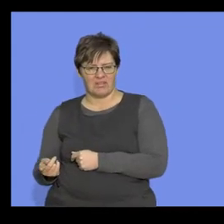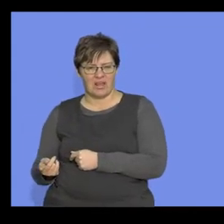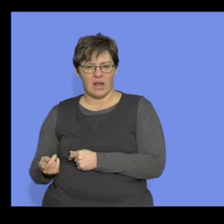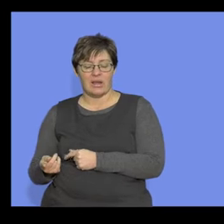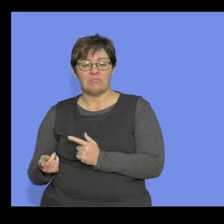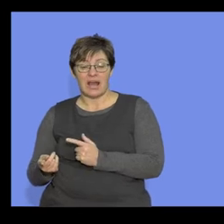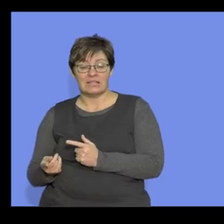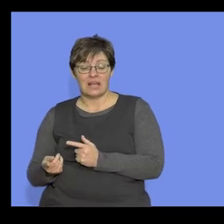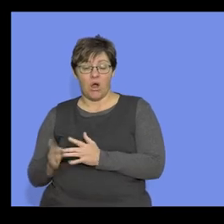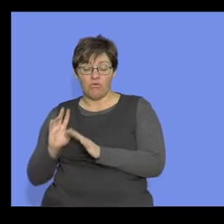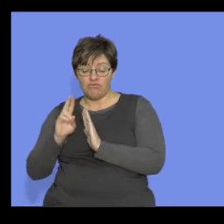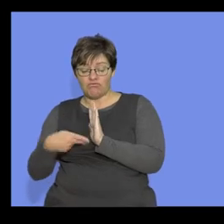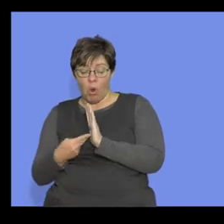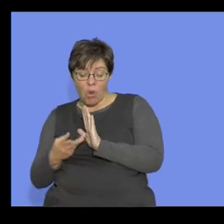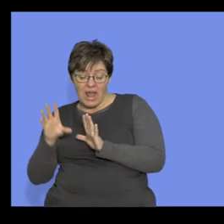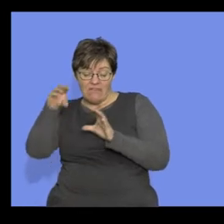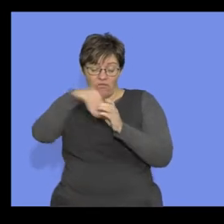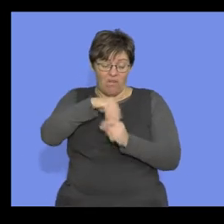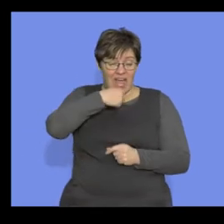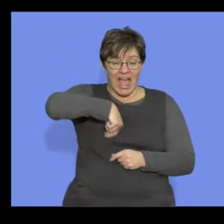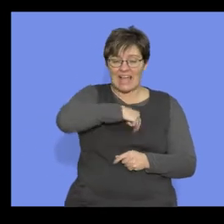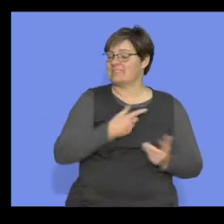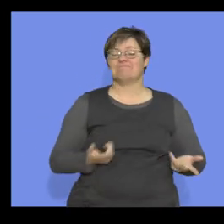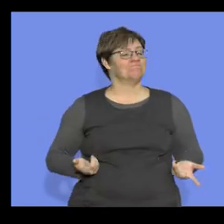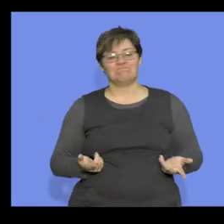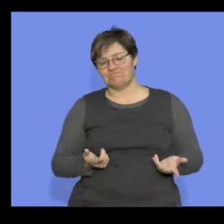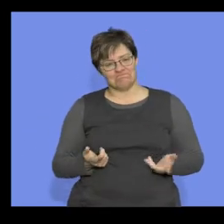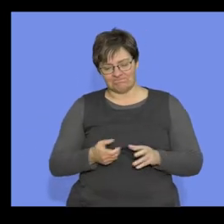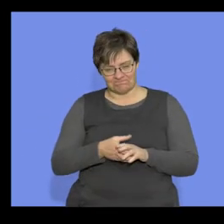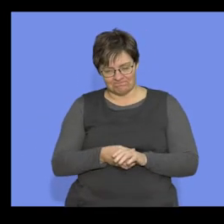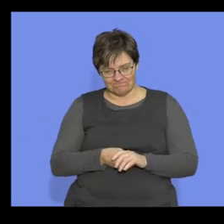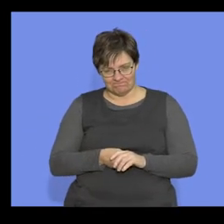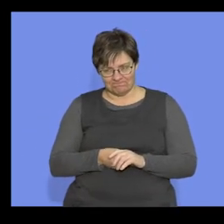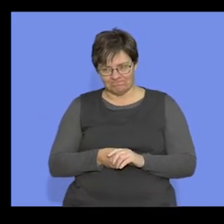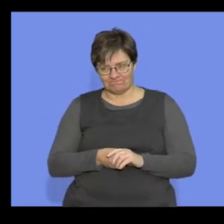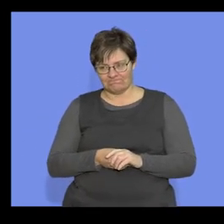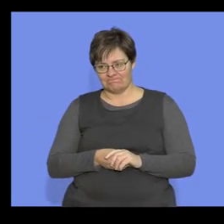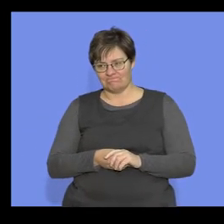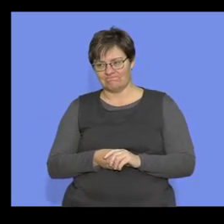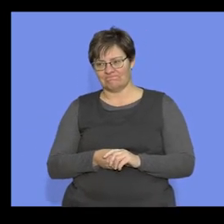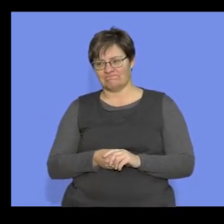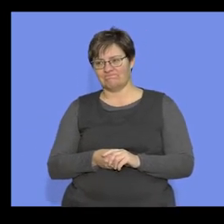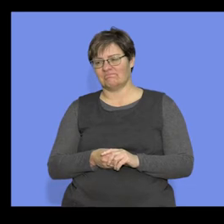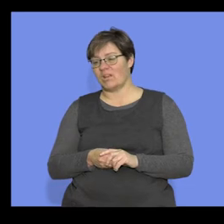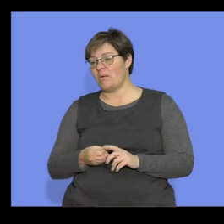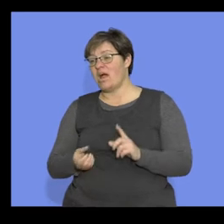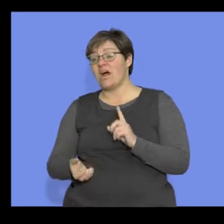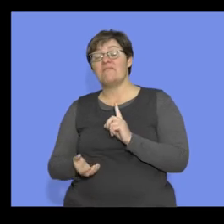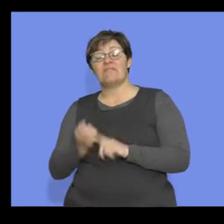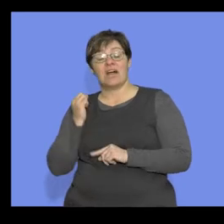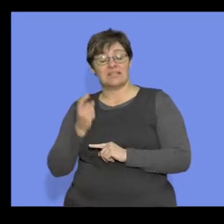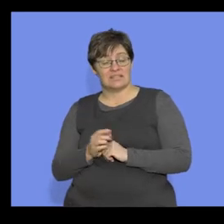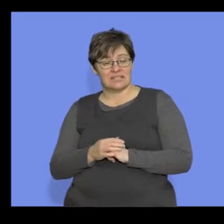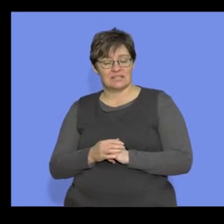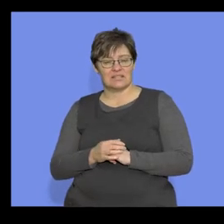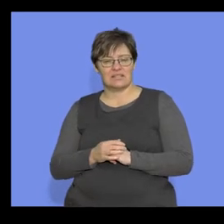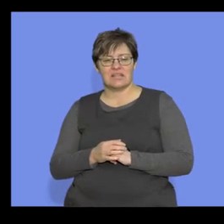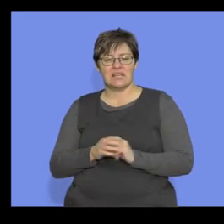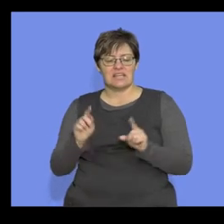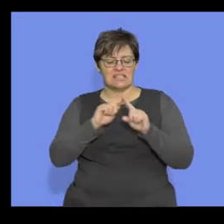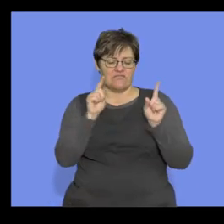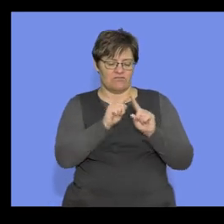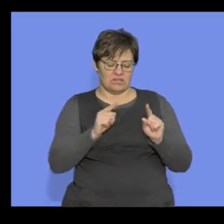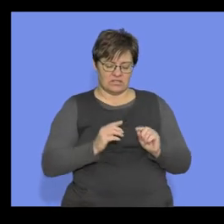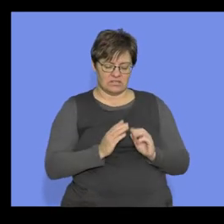they don't play a direct role as to where the humans come in. So what we find over here are